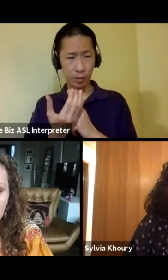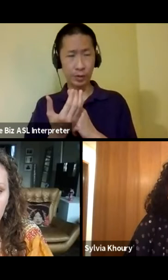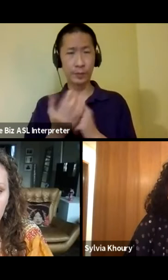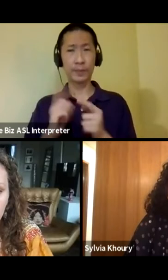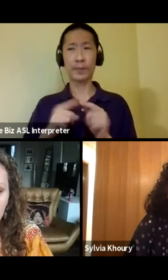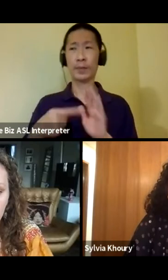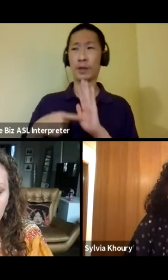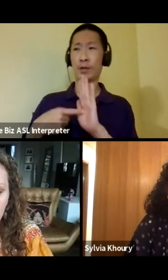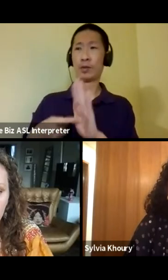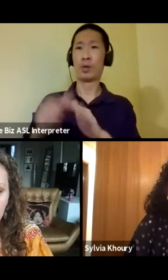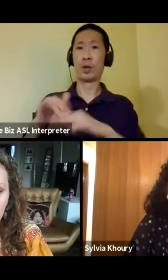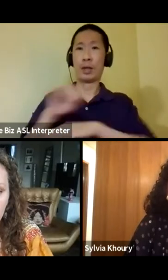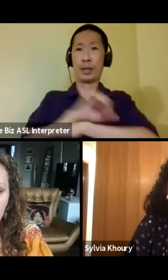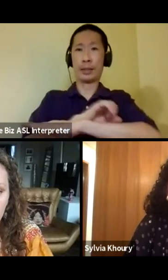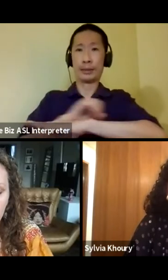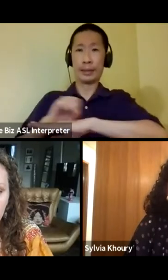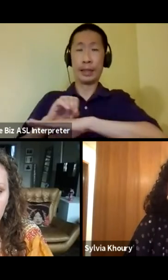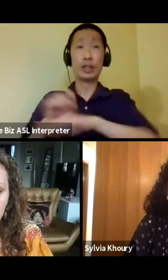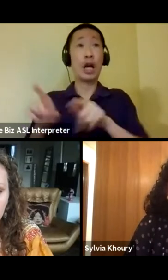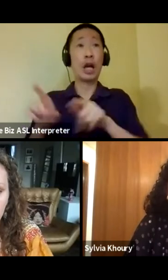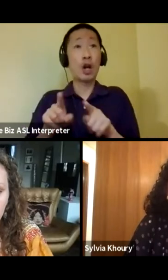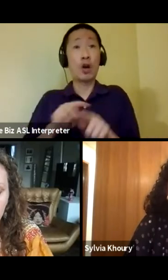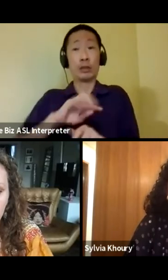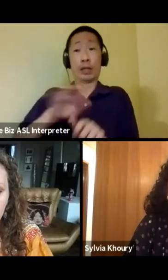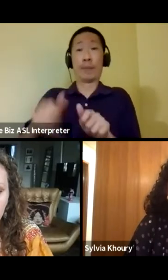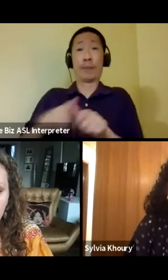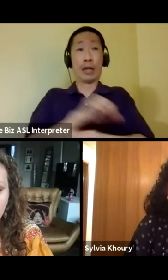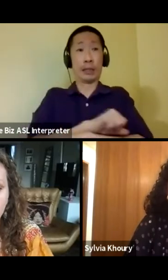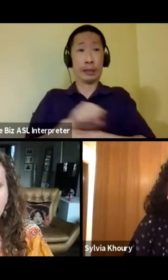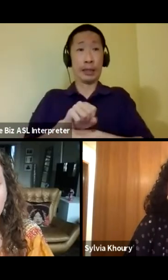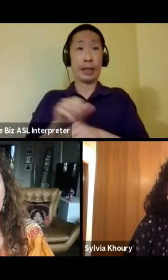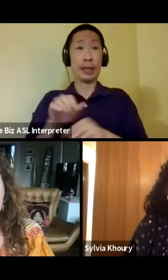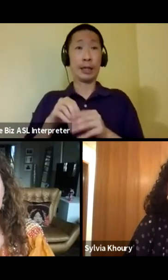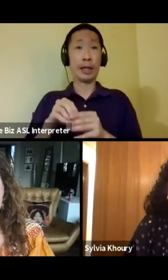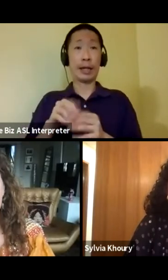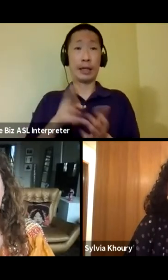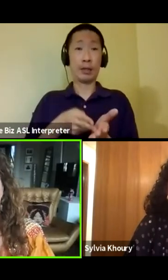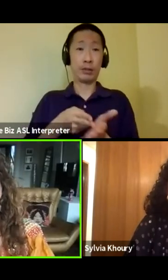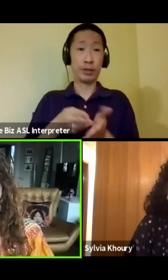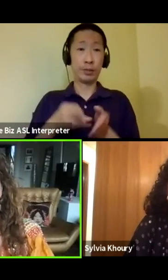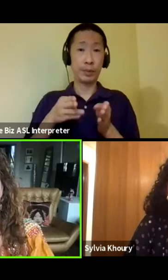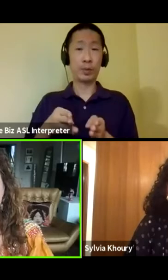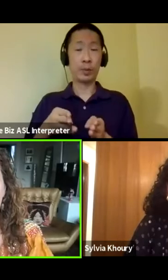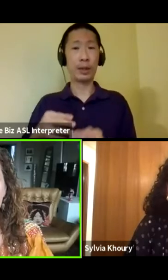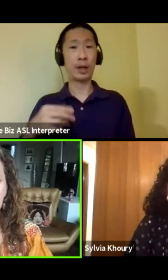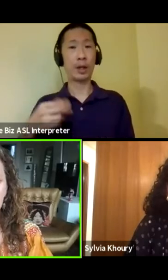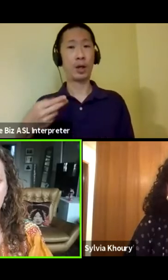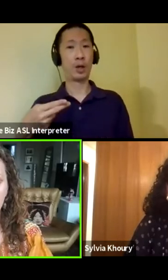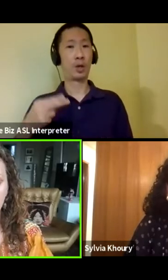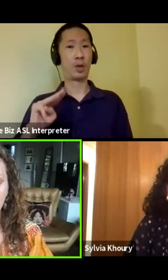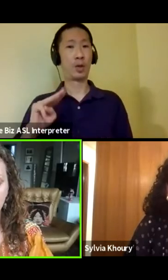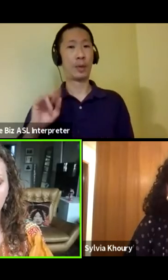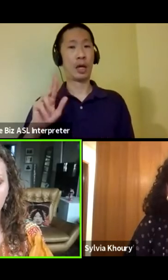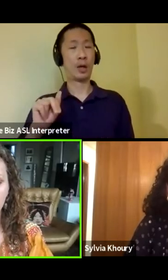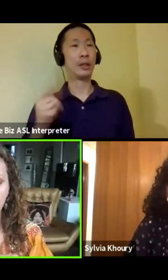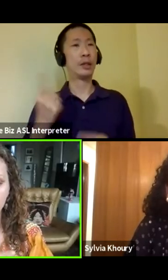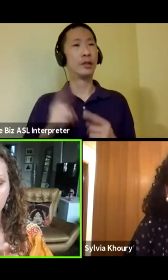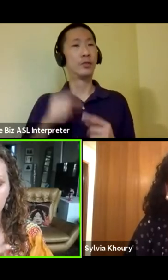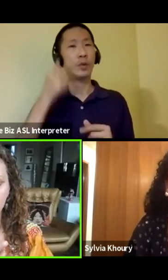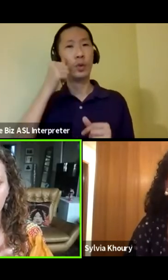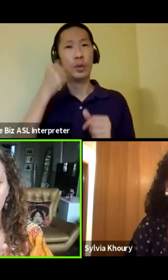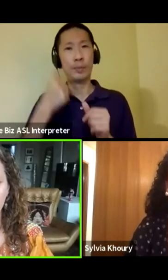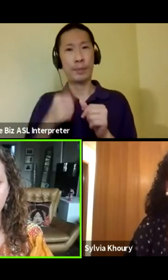on stage and behind the stage as well in a legitimate way. Um, one thing to keep in mind is that, um,